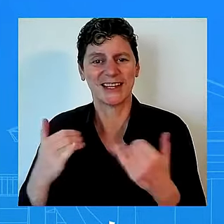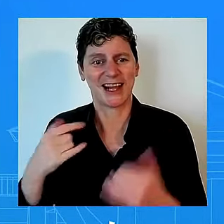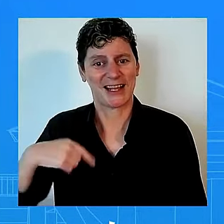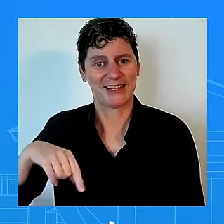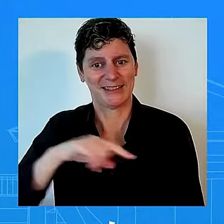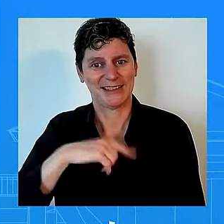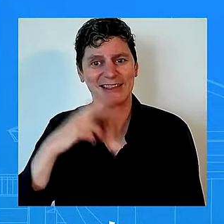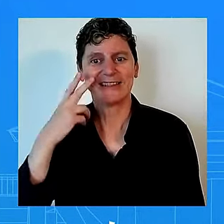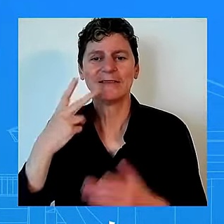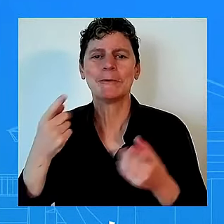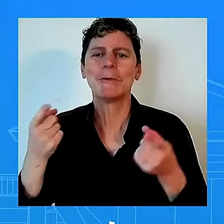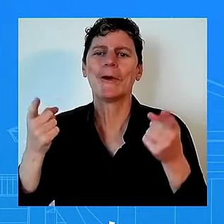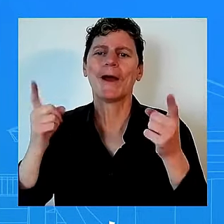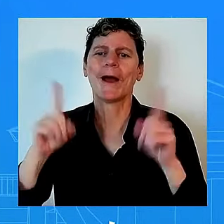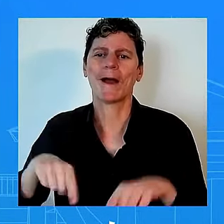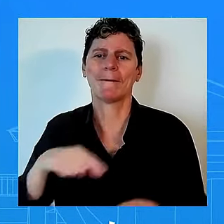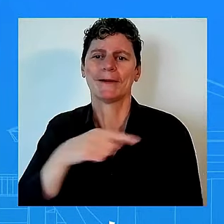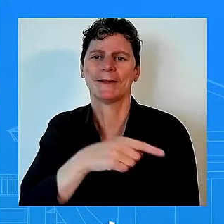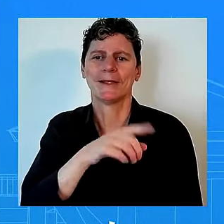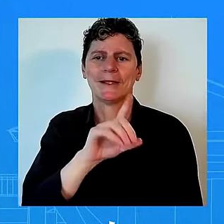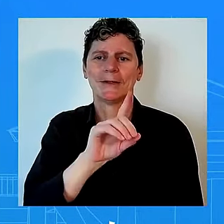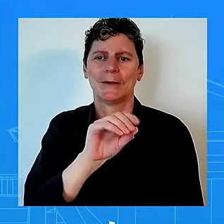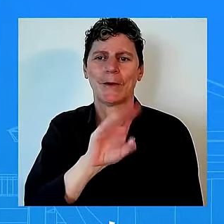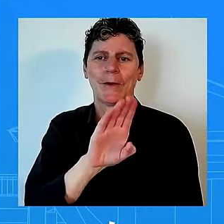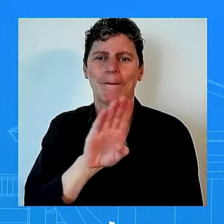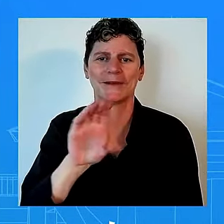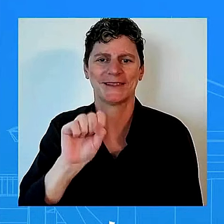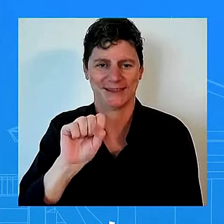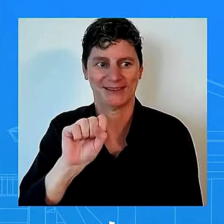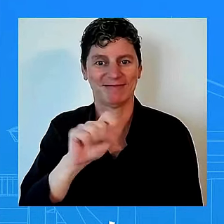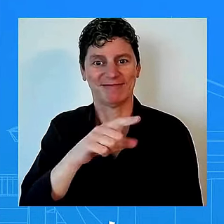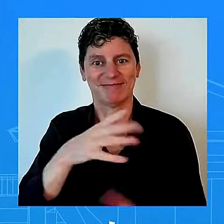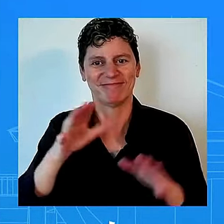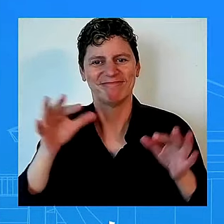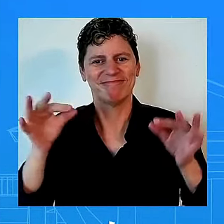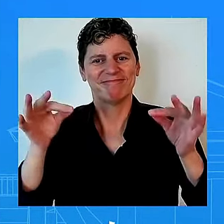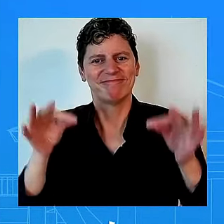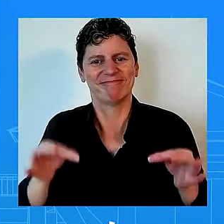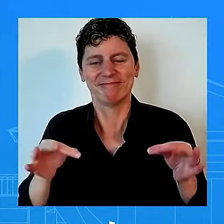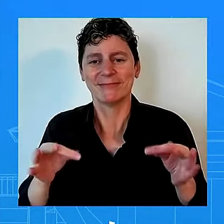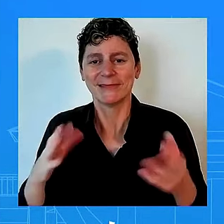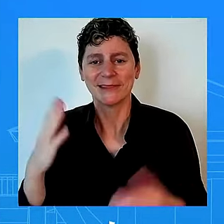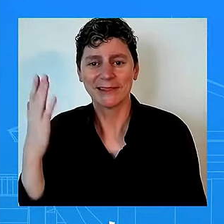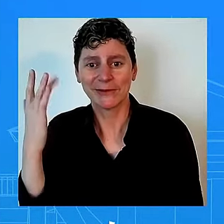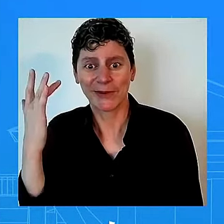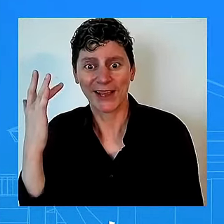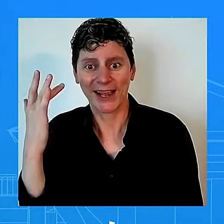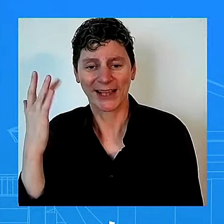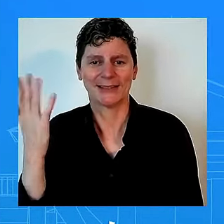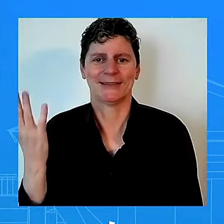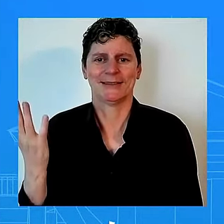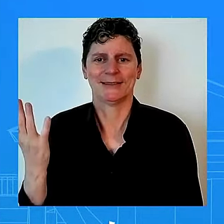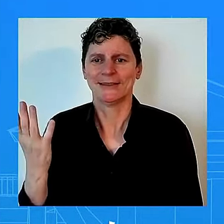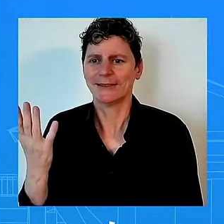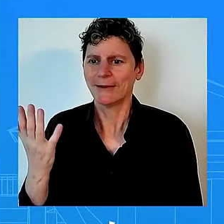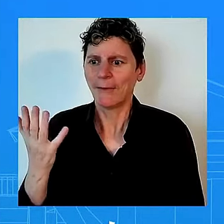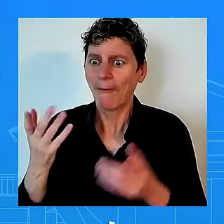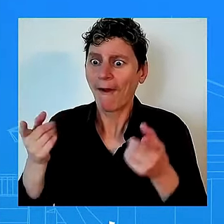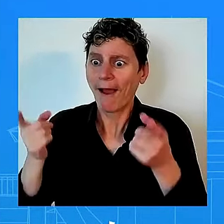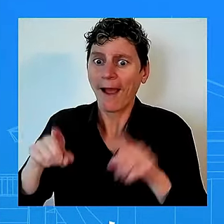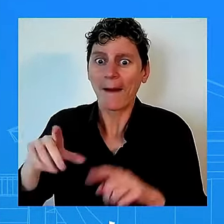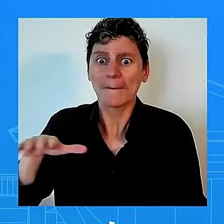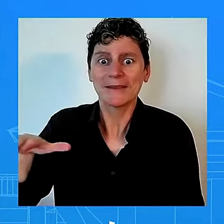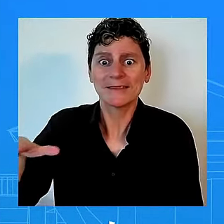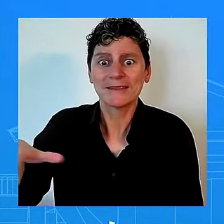states 21 22 states that now have uh abortion bans and now that is affecting as we know 27 million